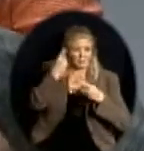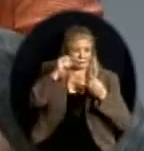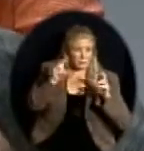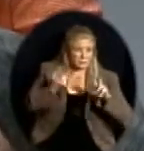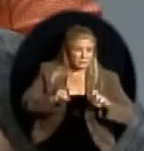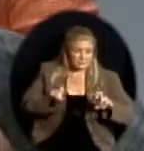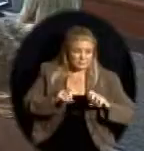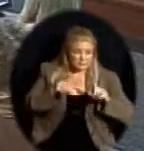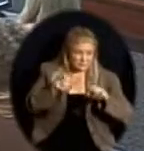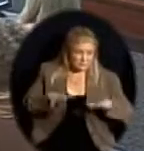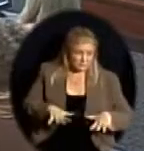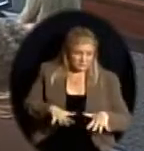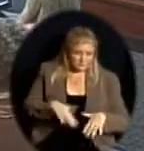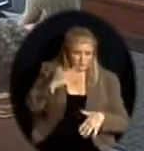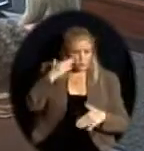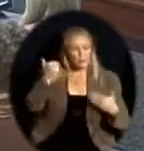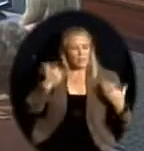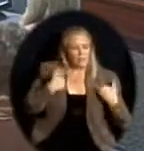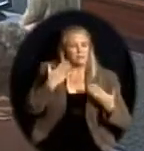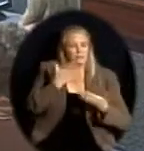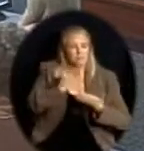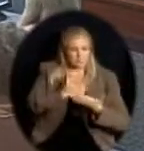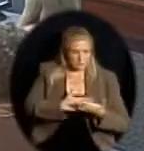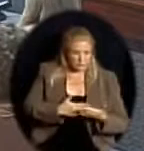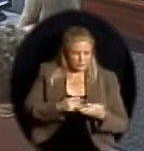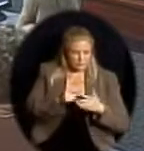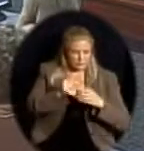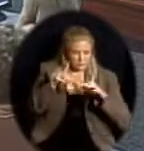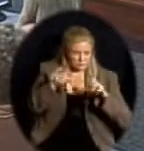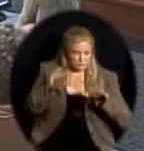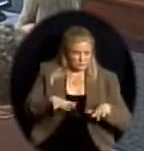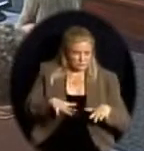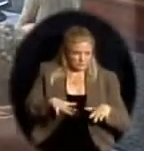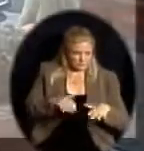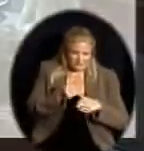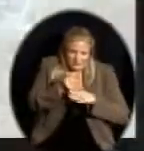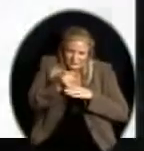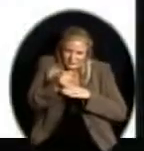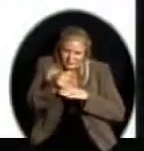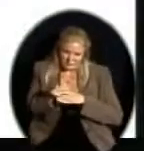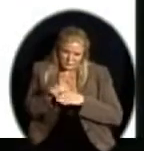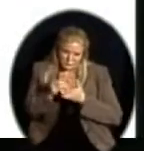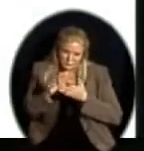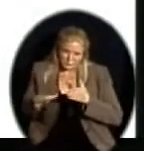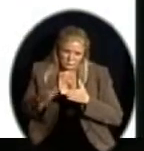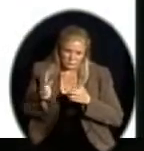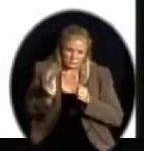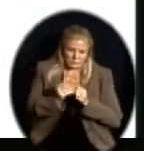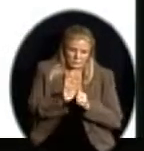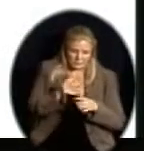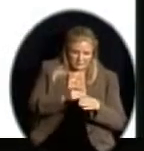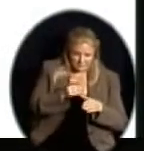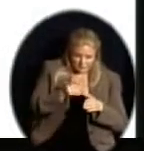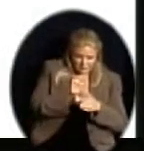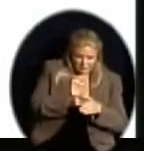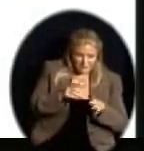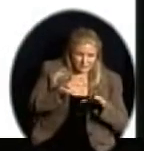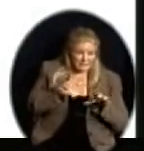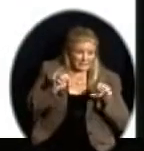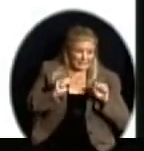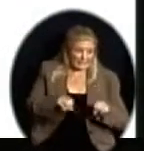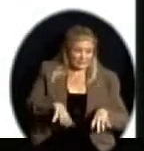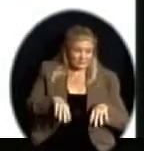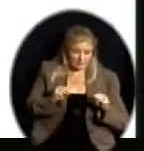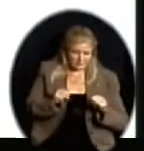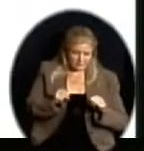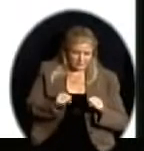you there are some special tests that a small number of students with disabilities can take in the state of Kansas. One is called an alternative assessment, and